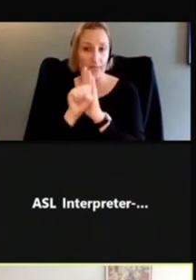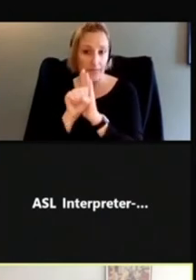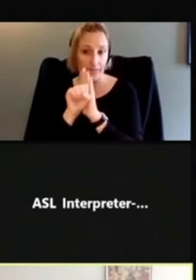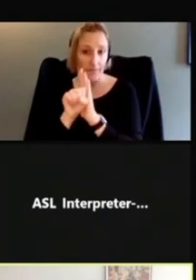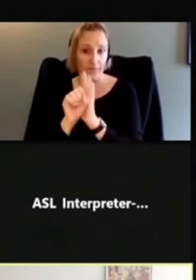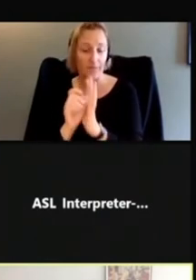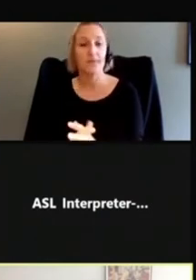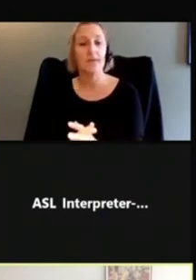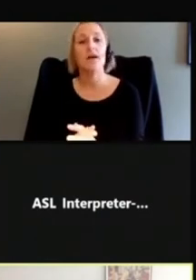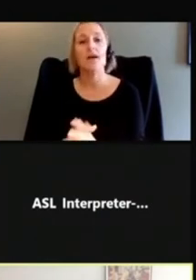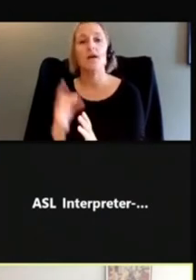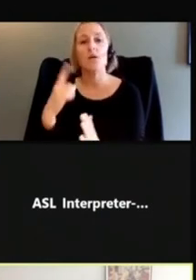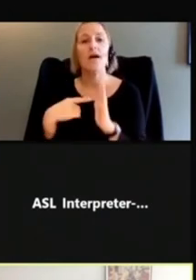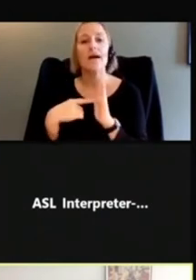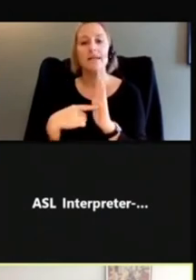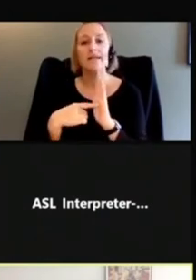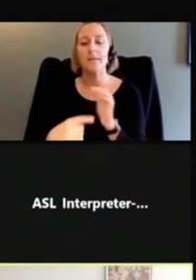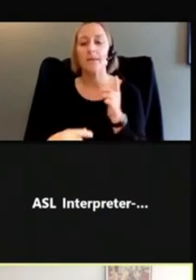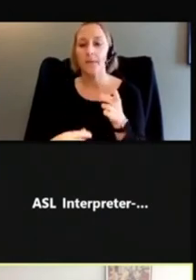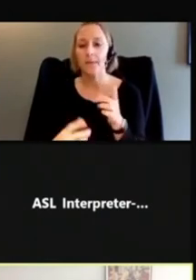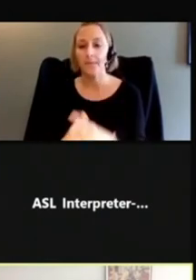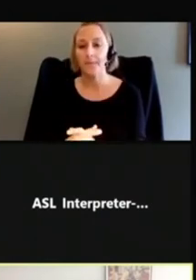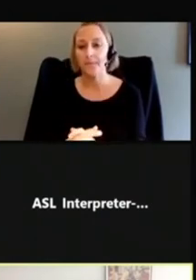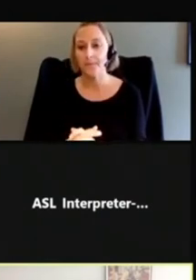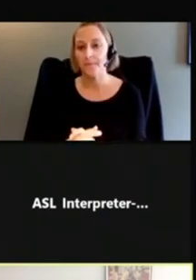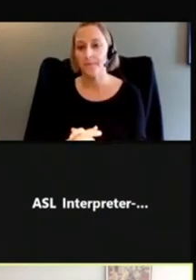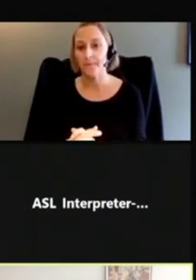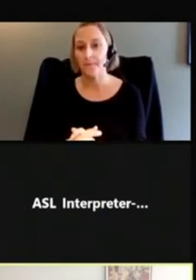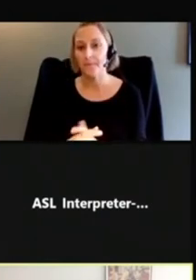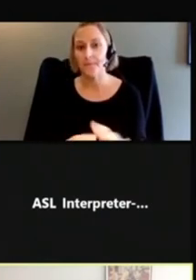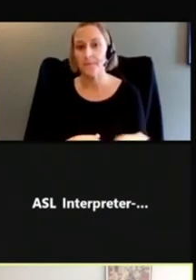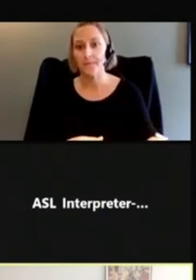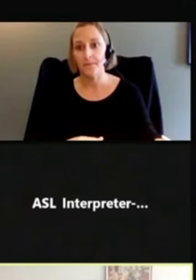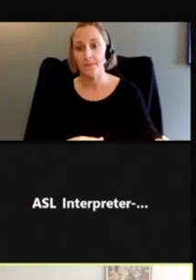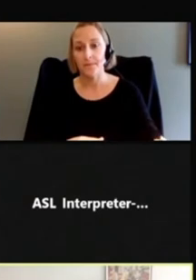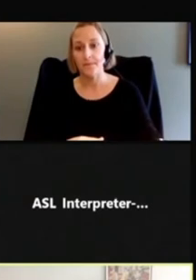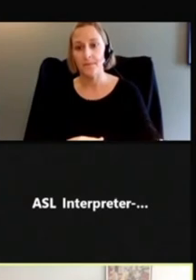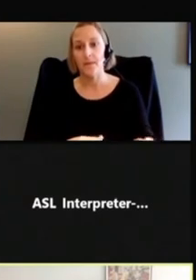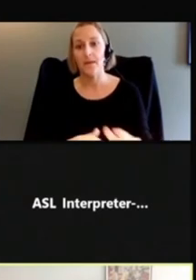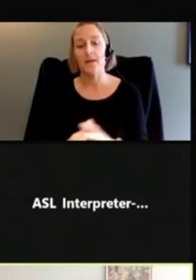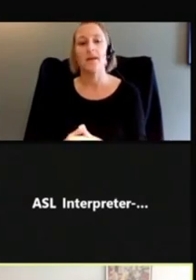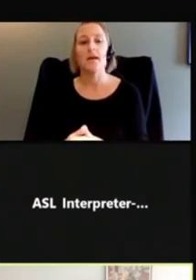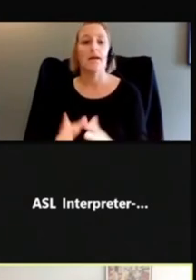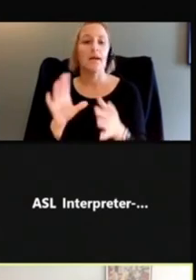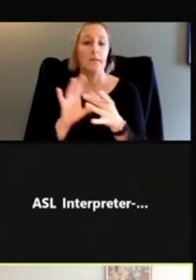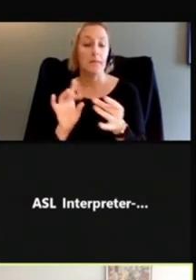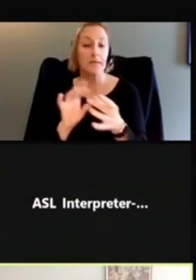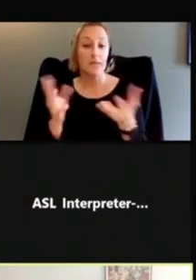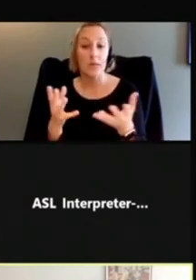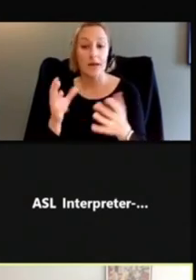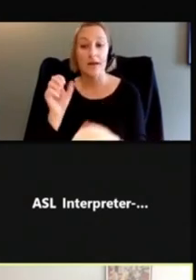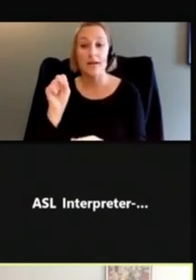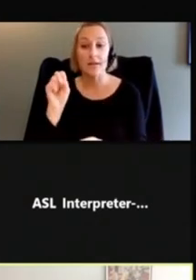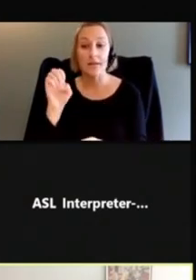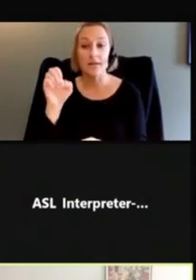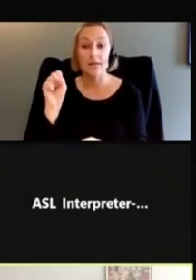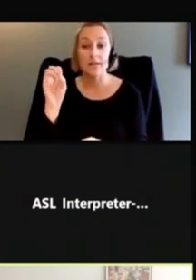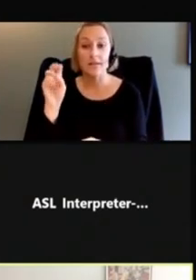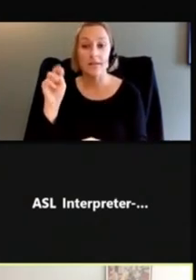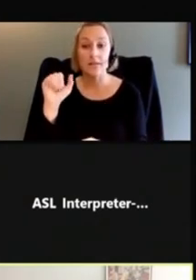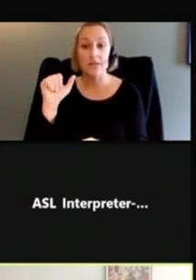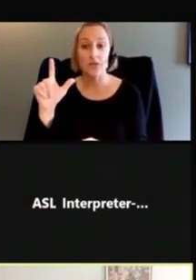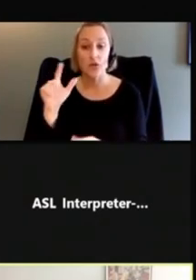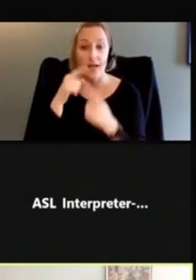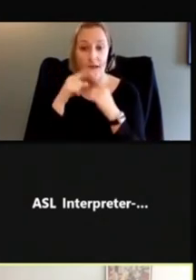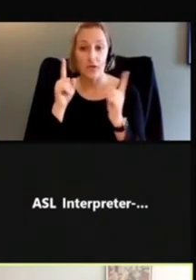an example to start us off. The message we want to convey is that seasonal allergies can cause sneezing. In this